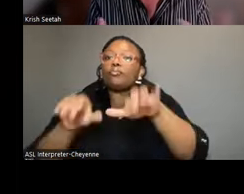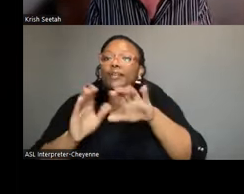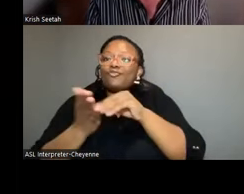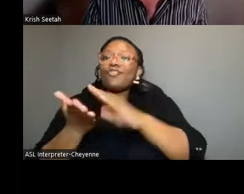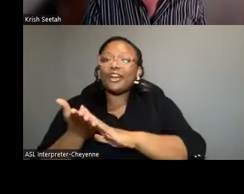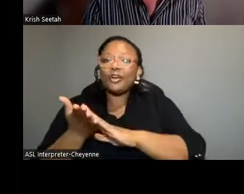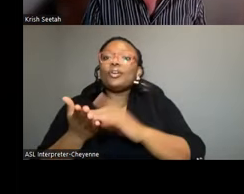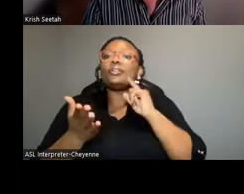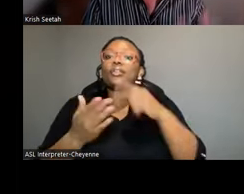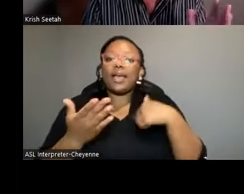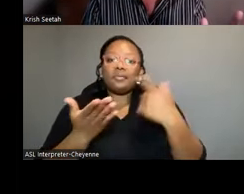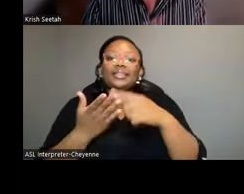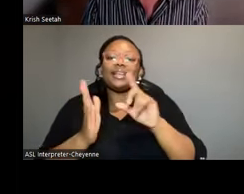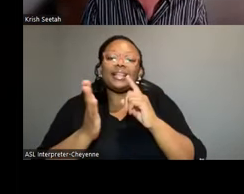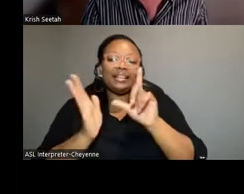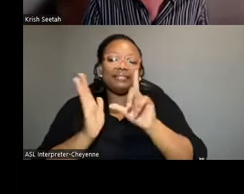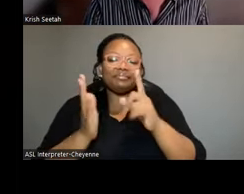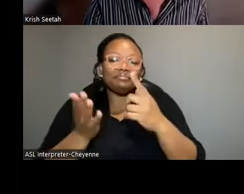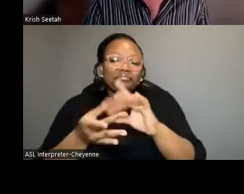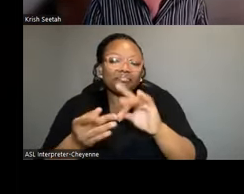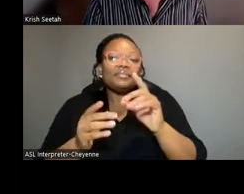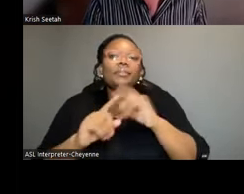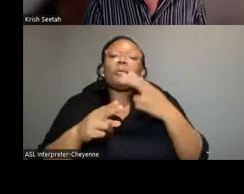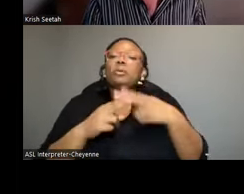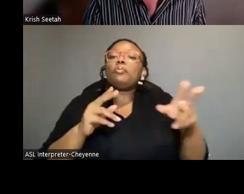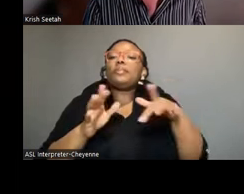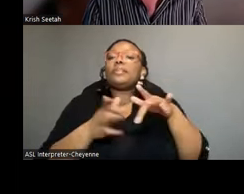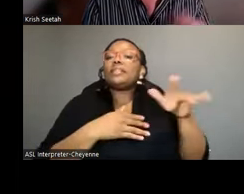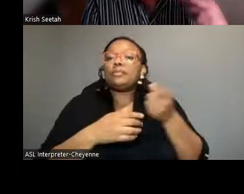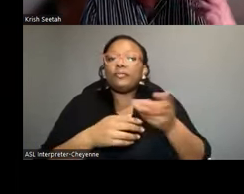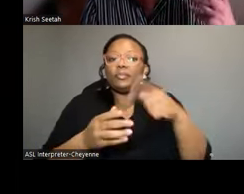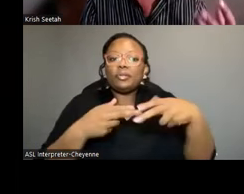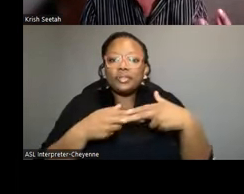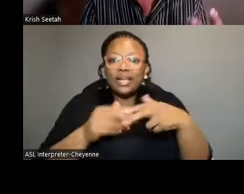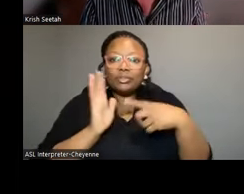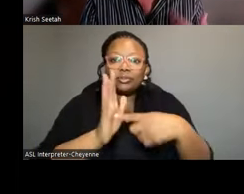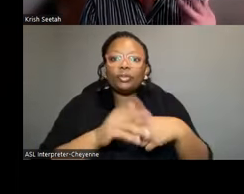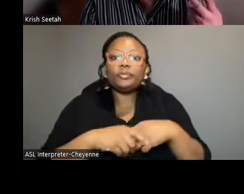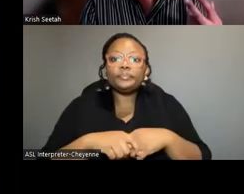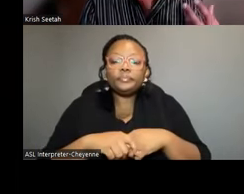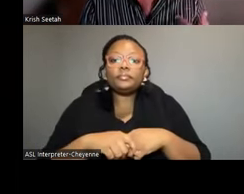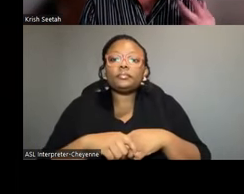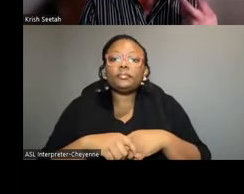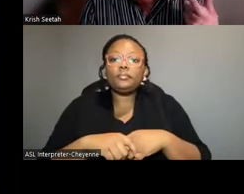So I'll come to talk about that in a second. Just want to very briefly skip through a few more of these slides. We're undertaking a very